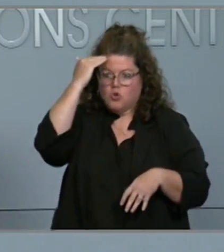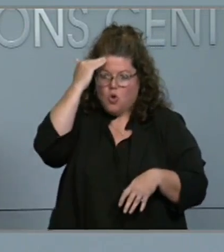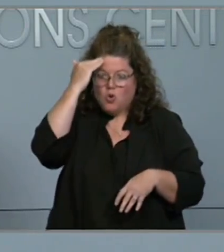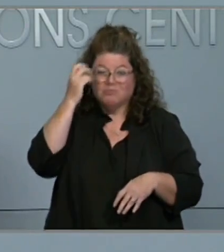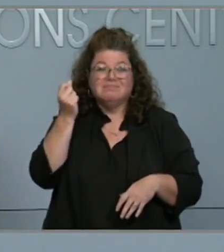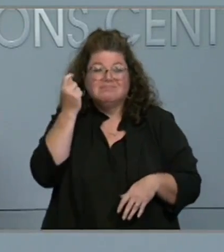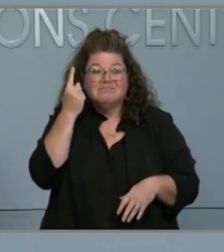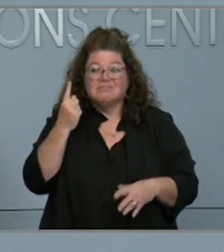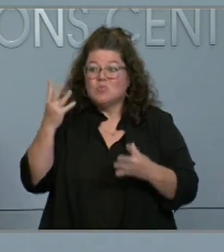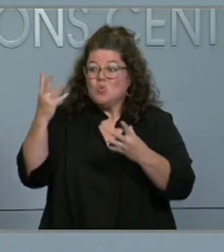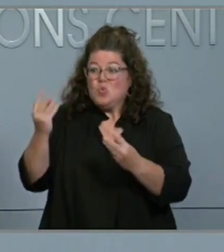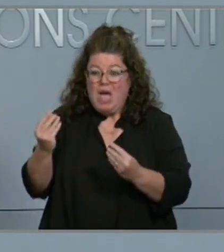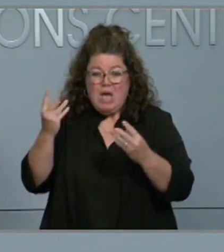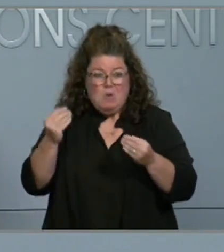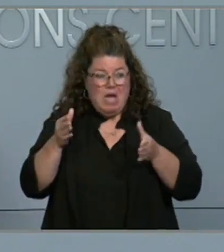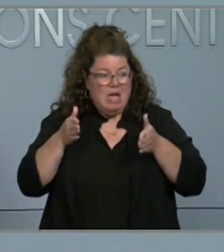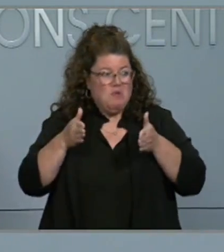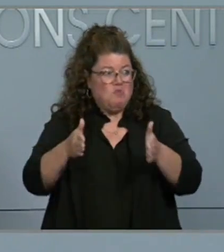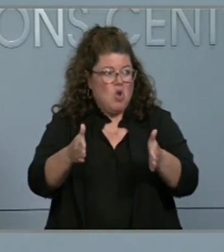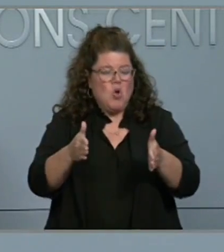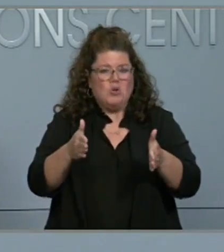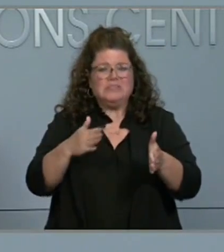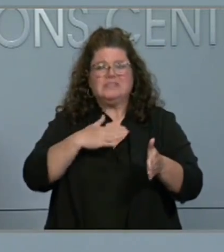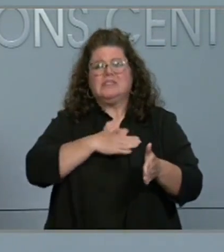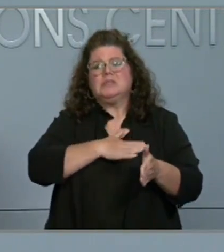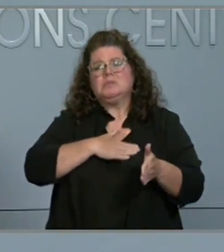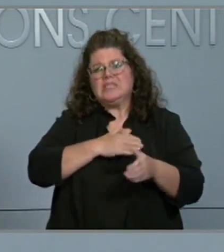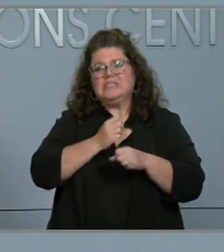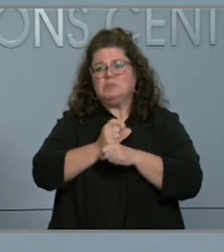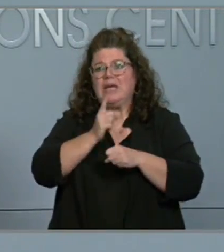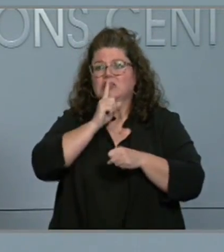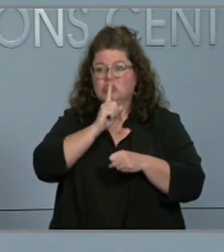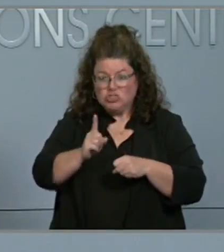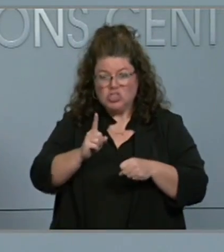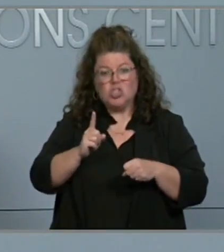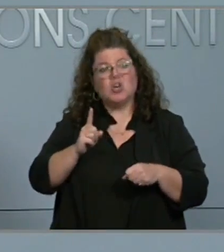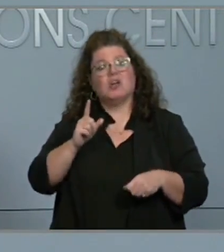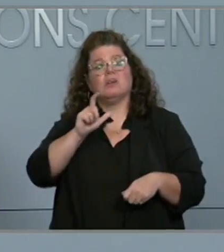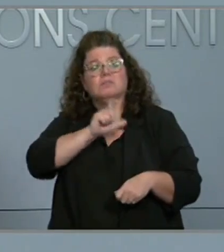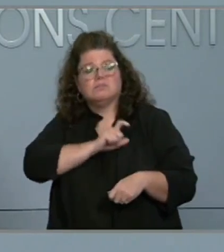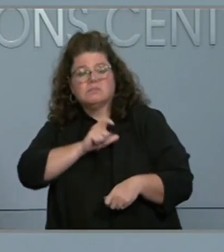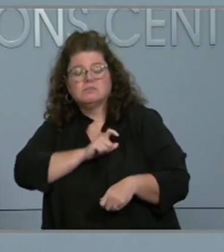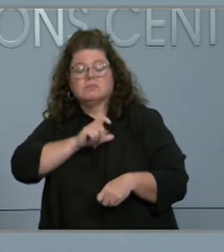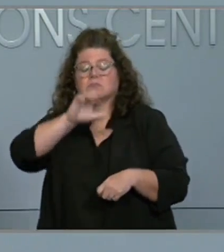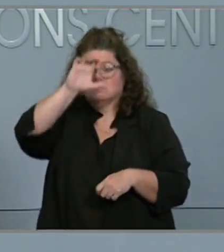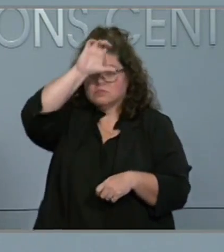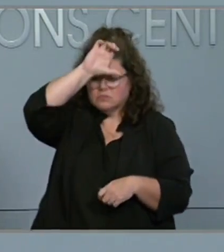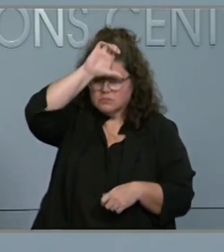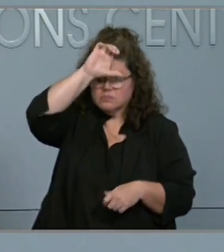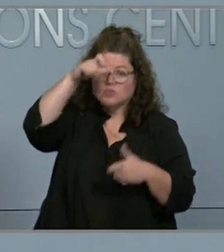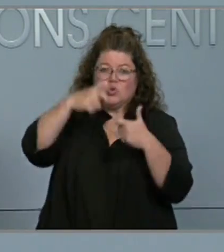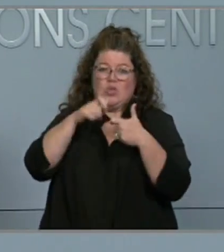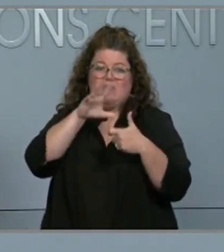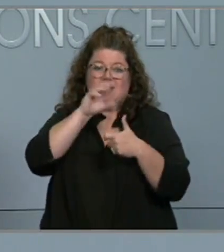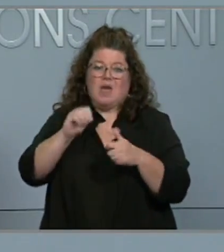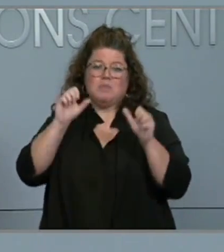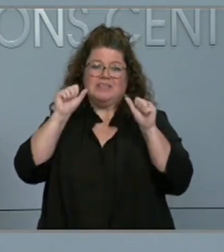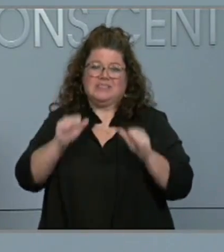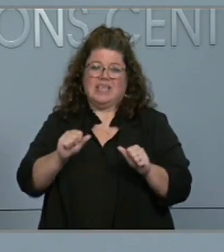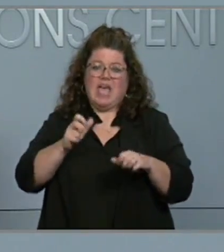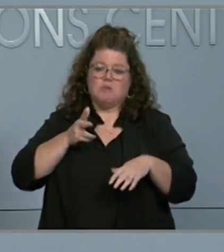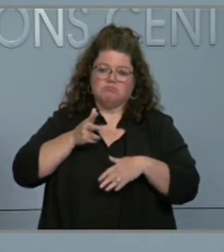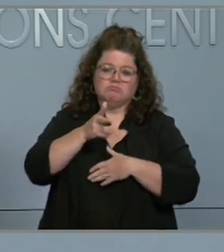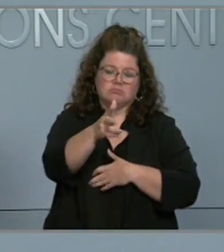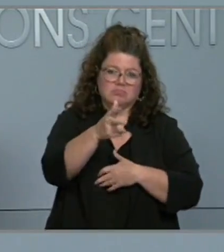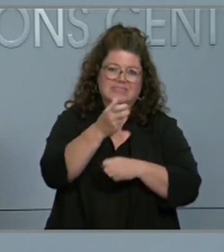dangerous conditions on the roads, please help to keep all of our law enforcement, transportation, utility, and other essential workers